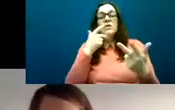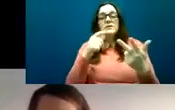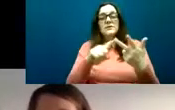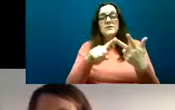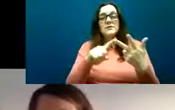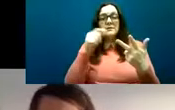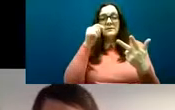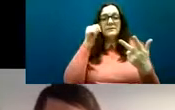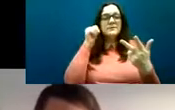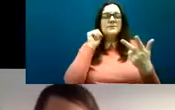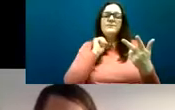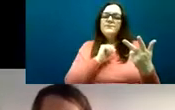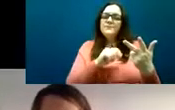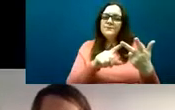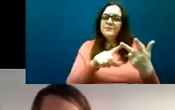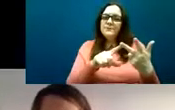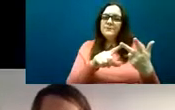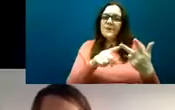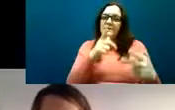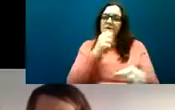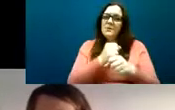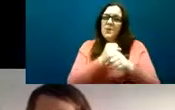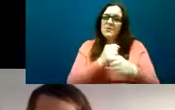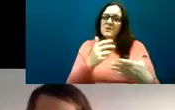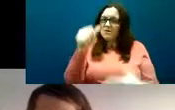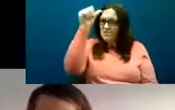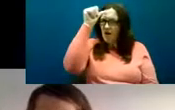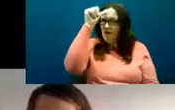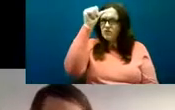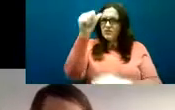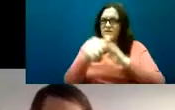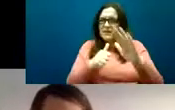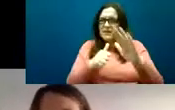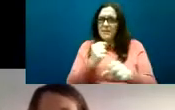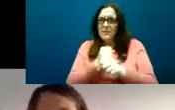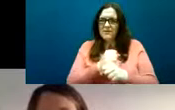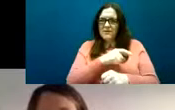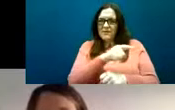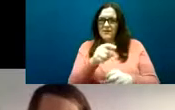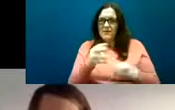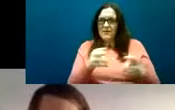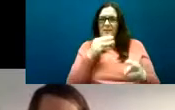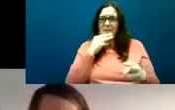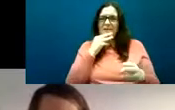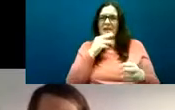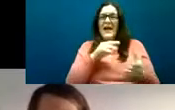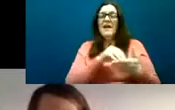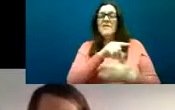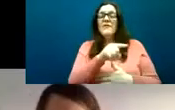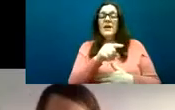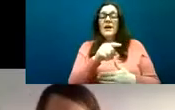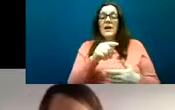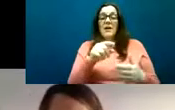circulated via Qualtracks which is an online platform we use at DCU and it was disseminated to